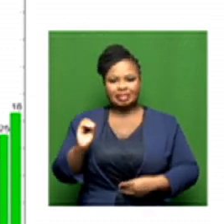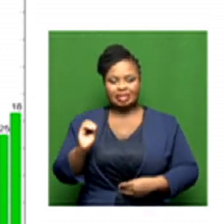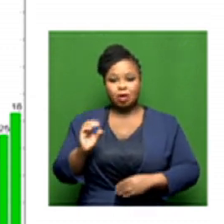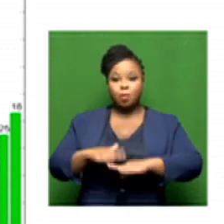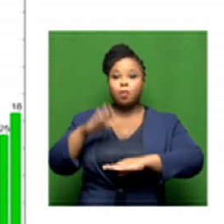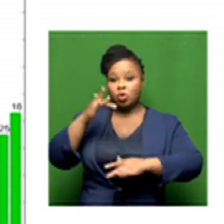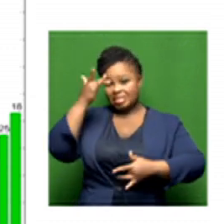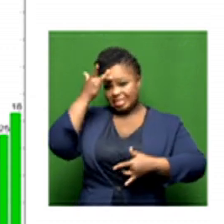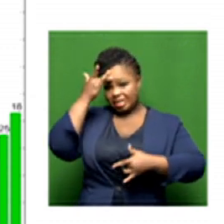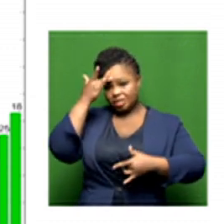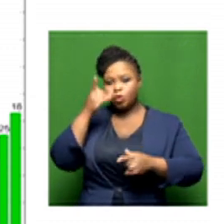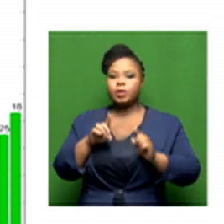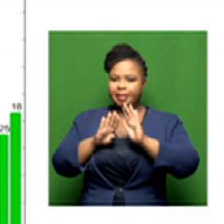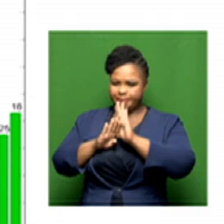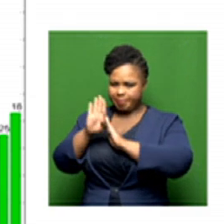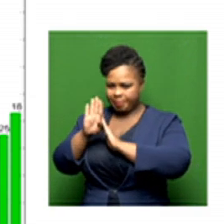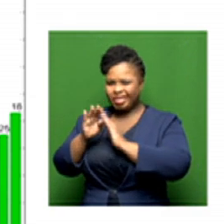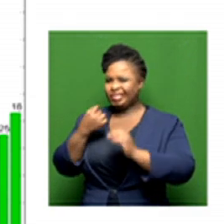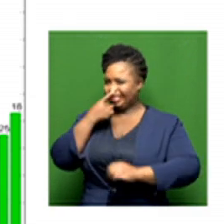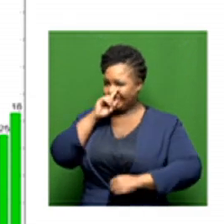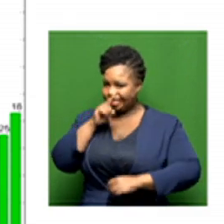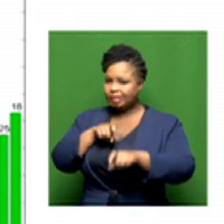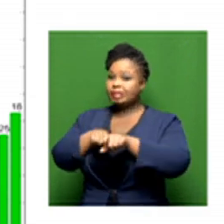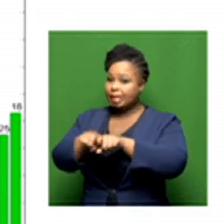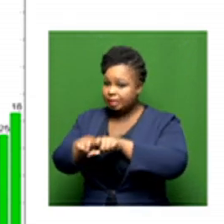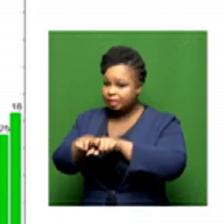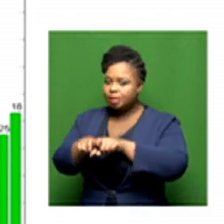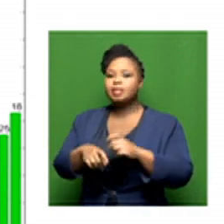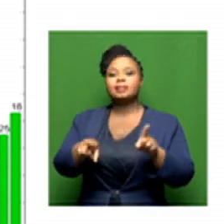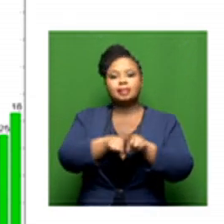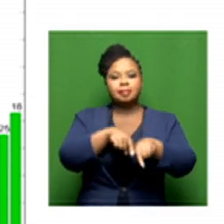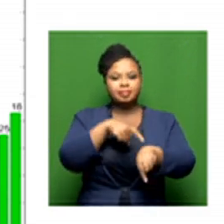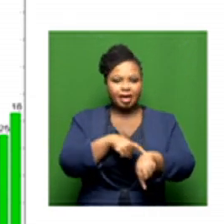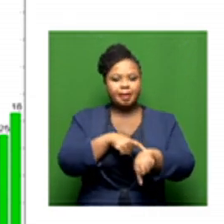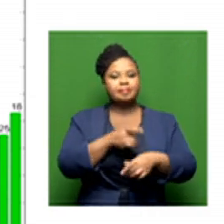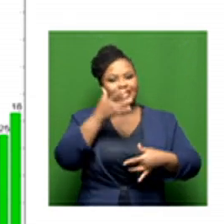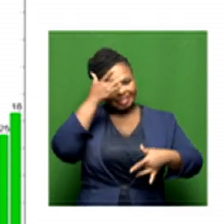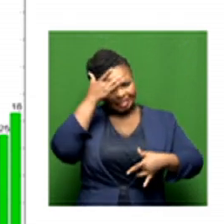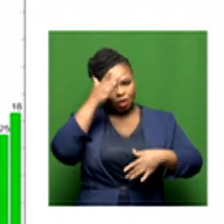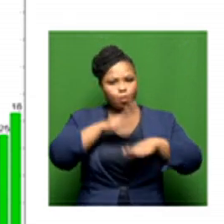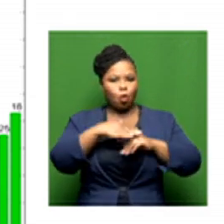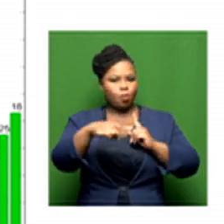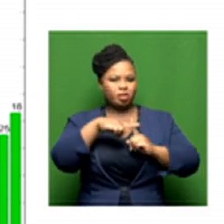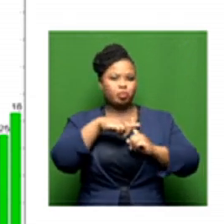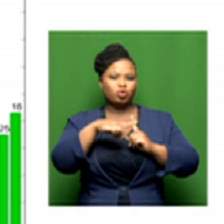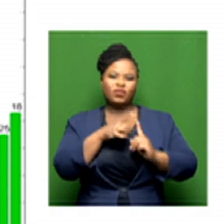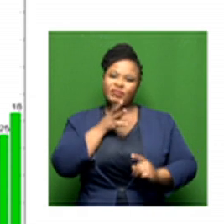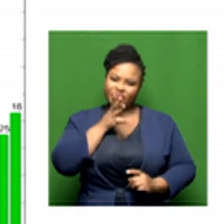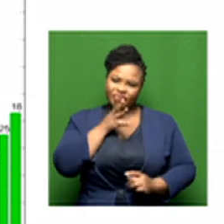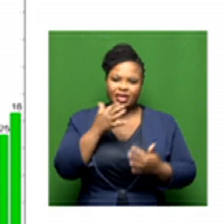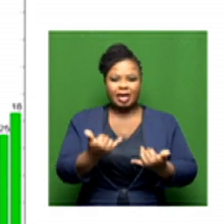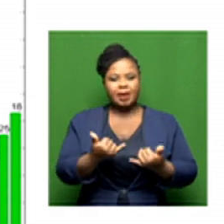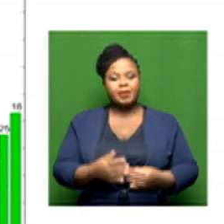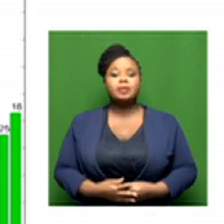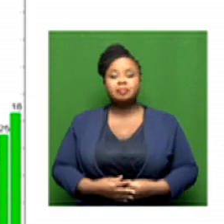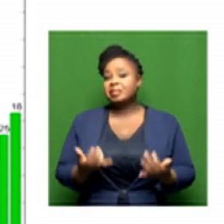this increase in test positivity rate really confirms that the increase in infections is real, as we have been seeing for the last few